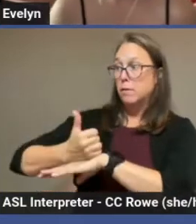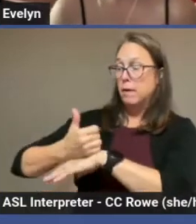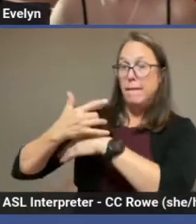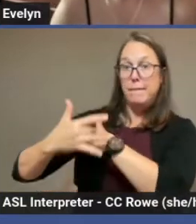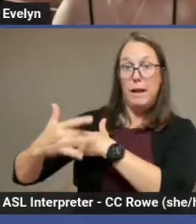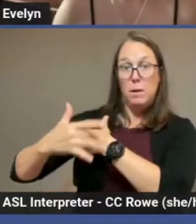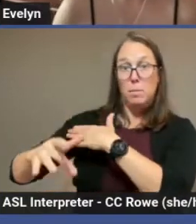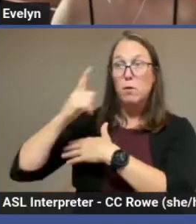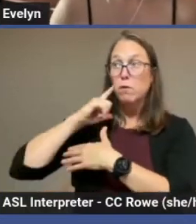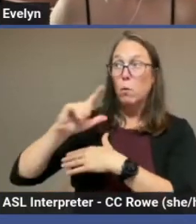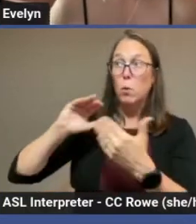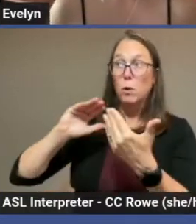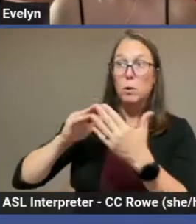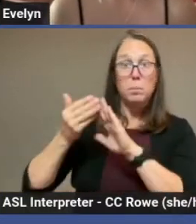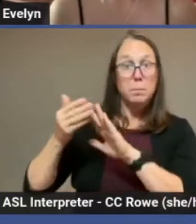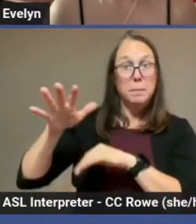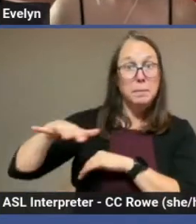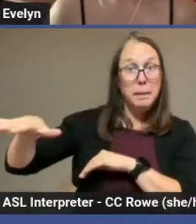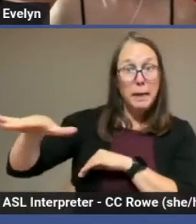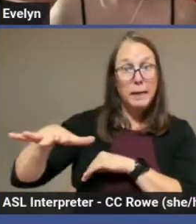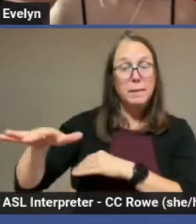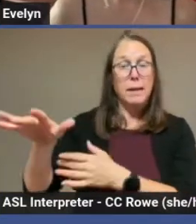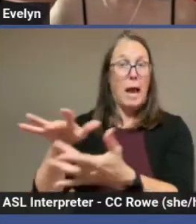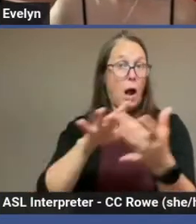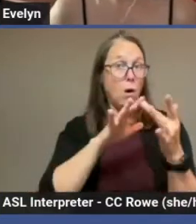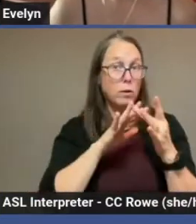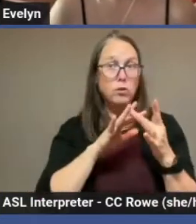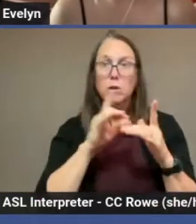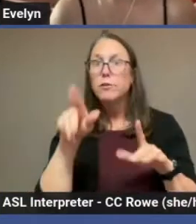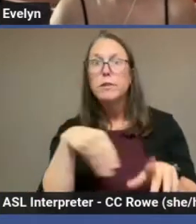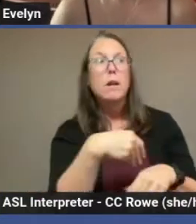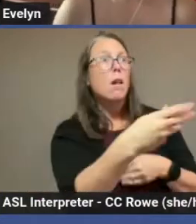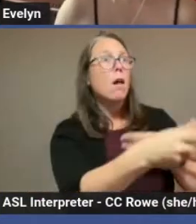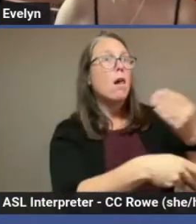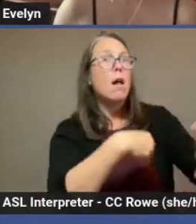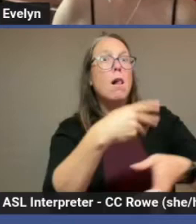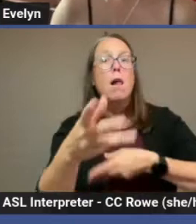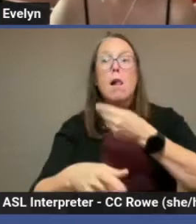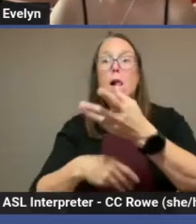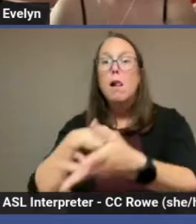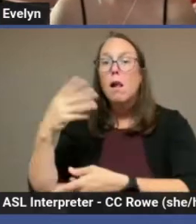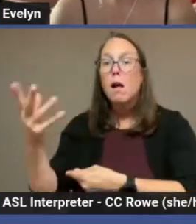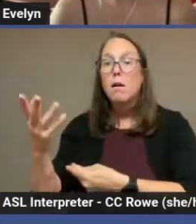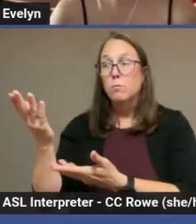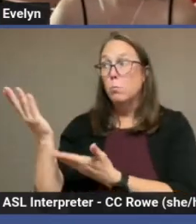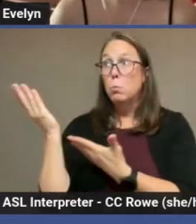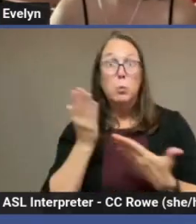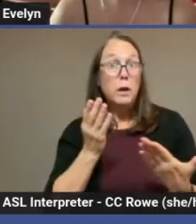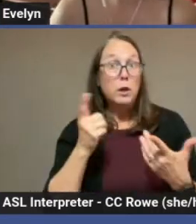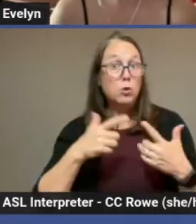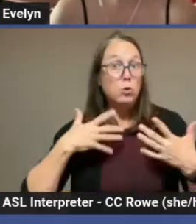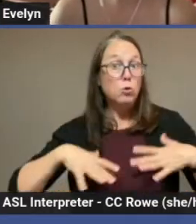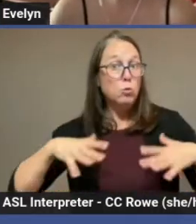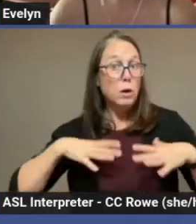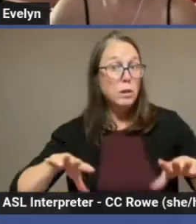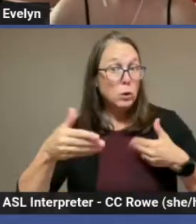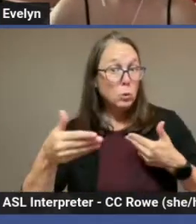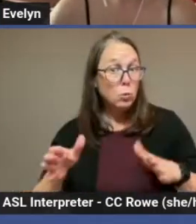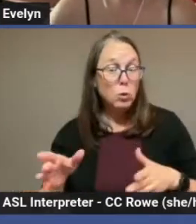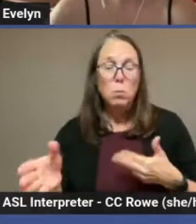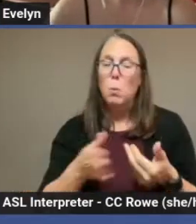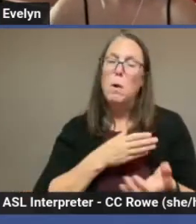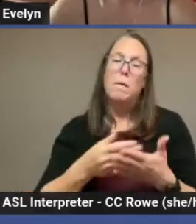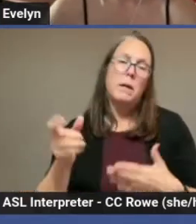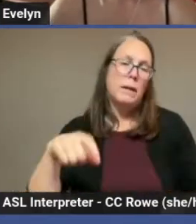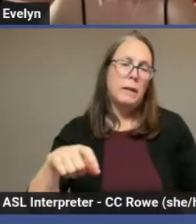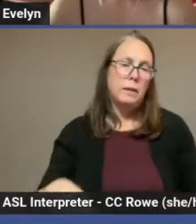in outreach, just handing to other people, bringing to the dressing room, bringing wherever they are needed.